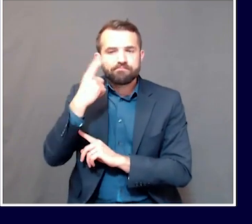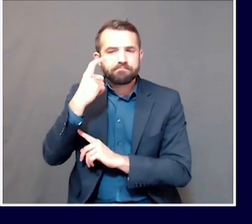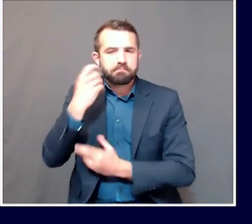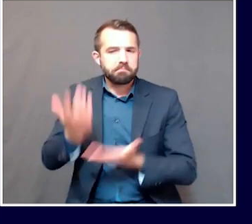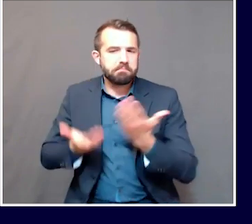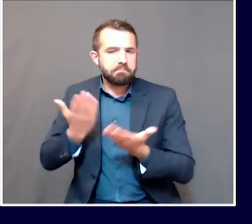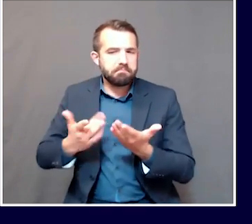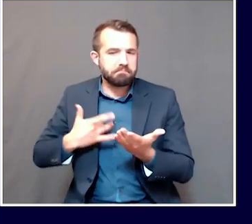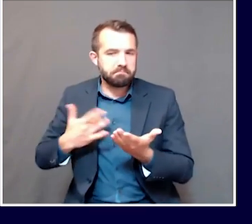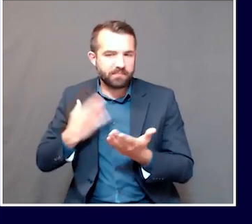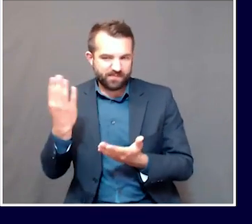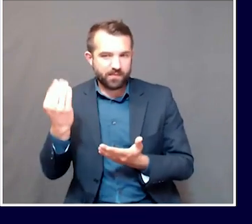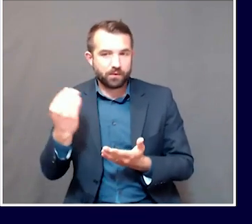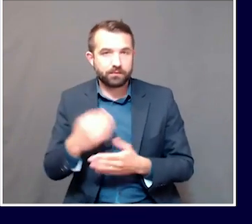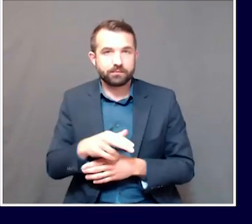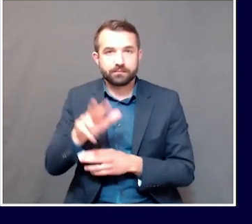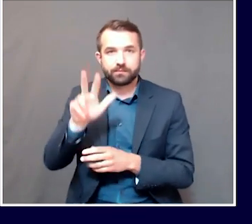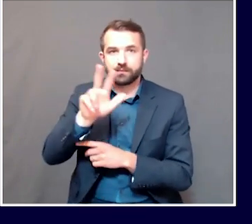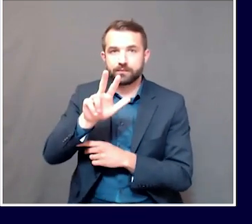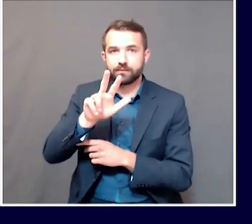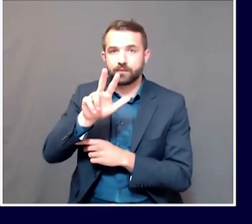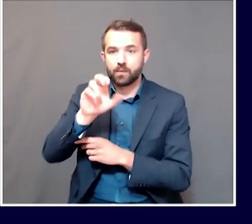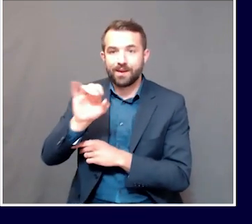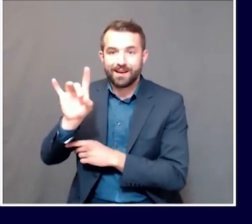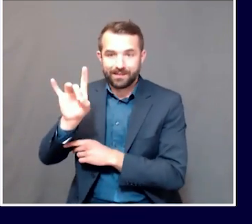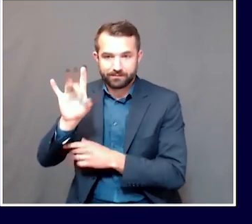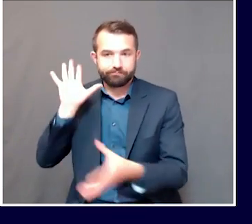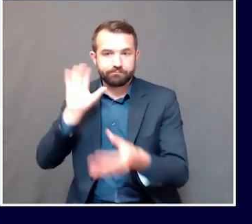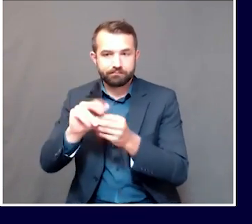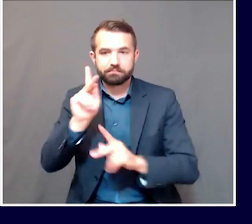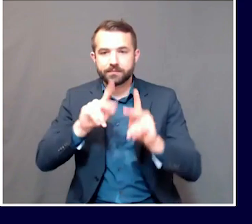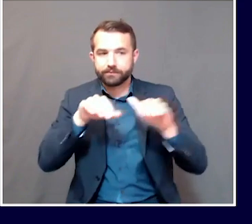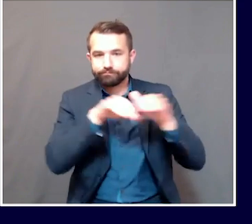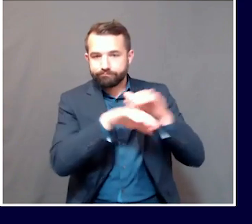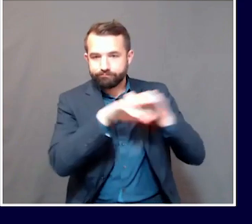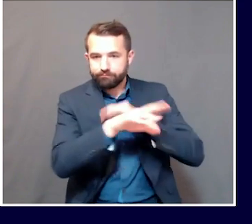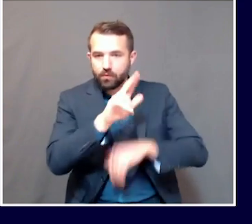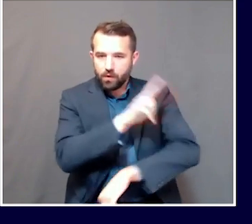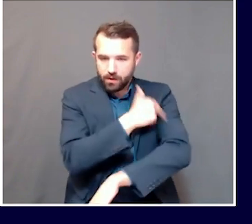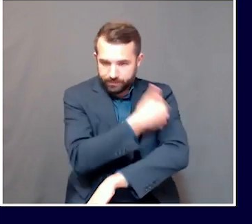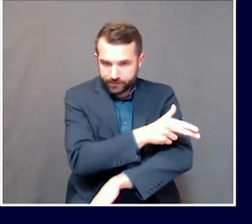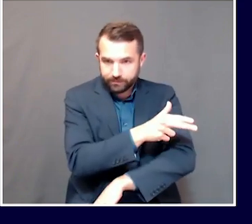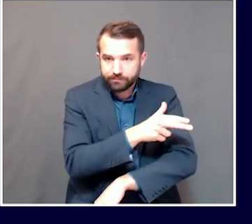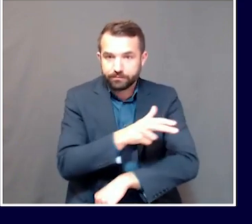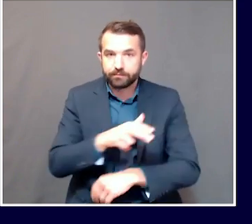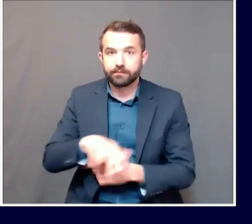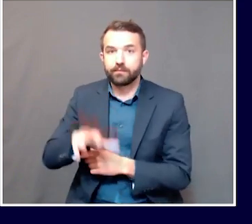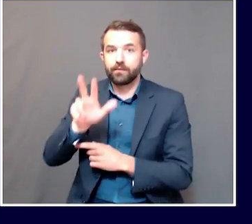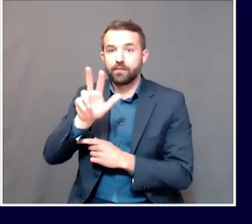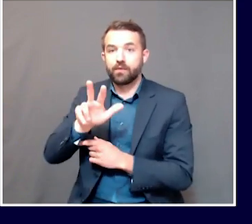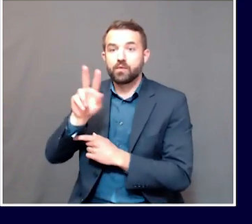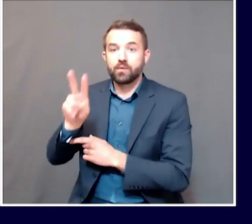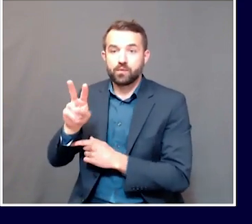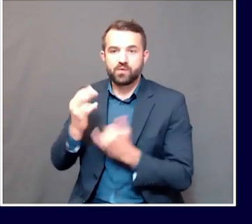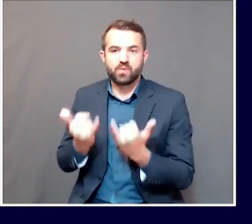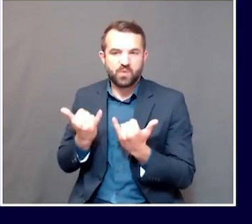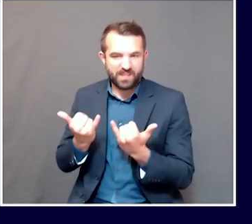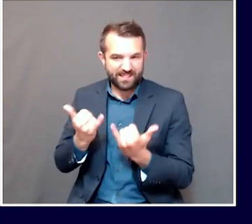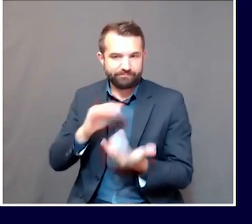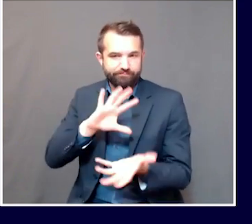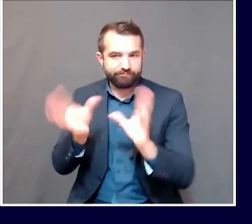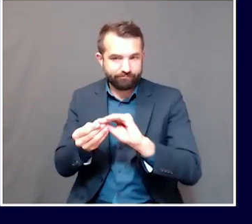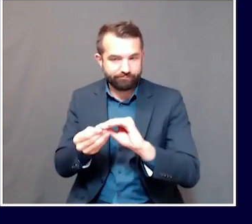308 individuals have been hospitalized at some point and 32 individuals are currently in the hospital,